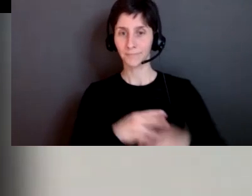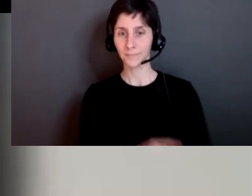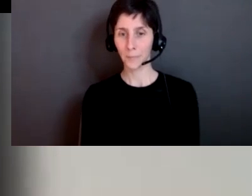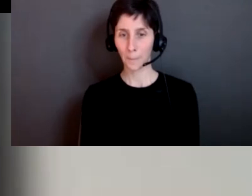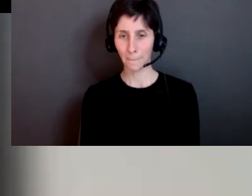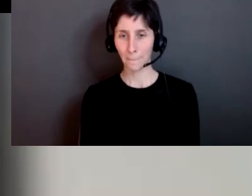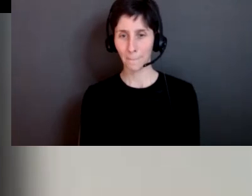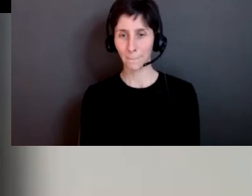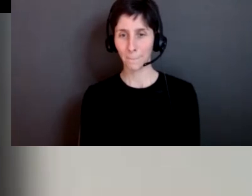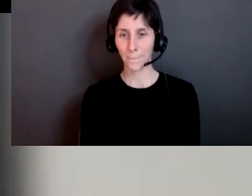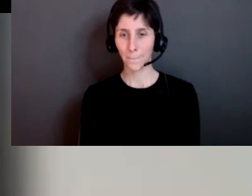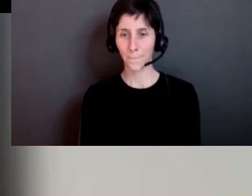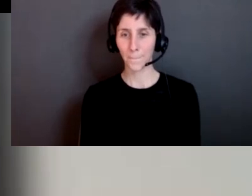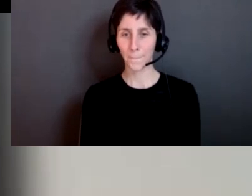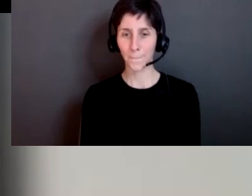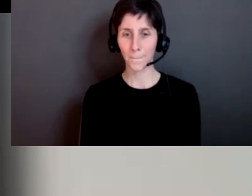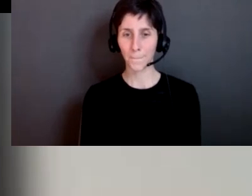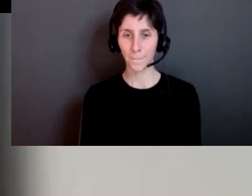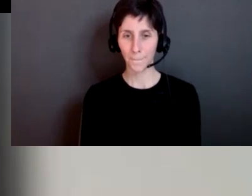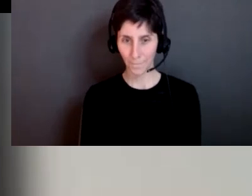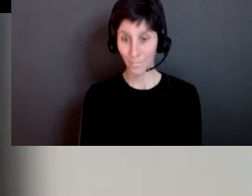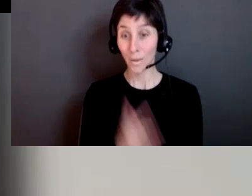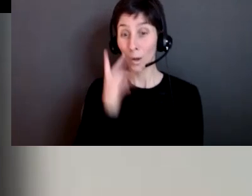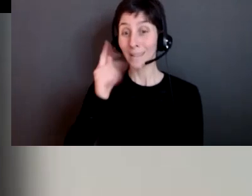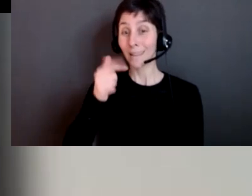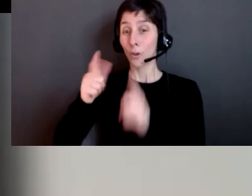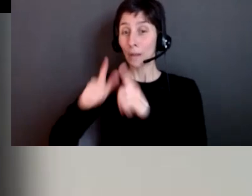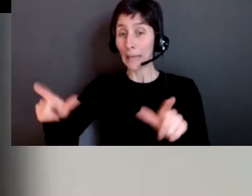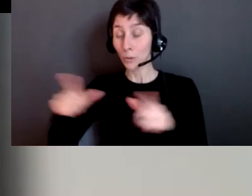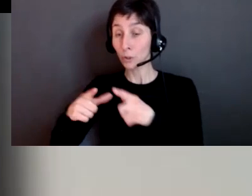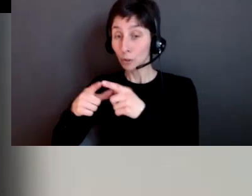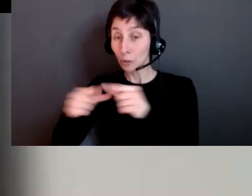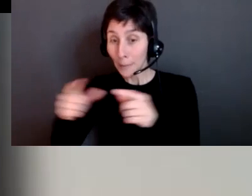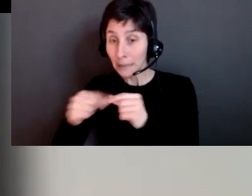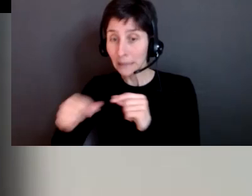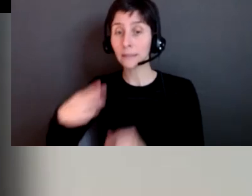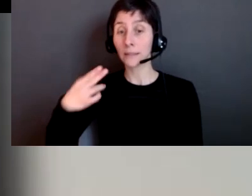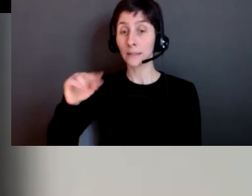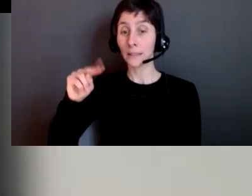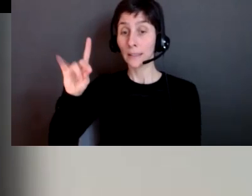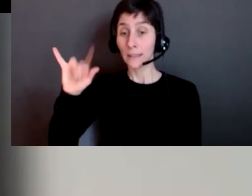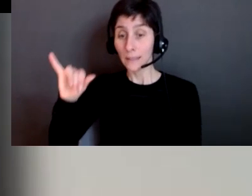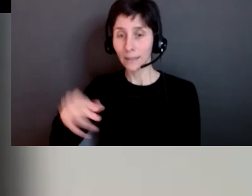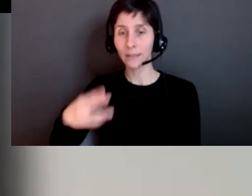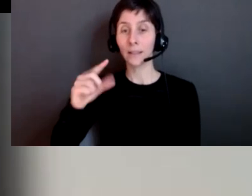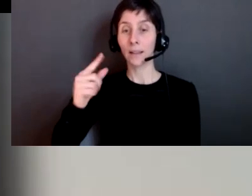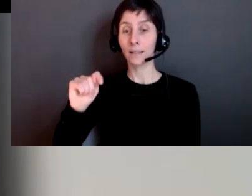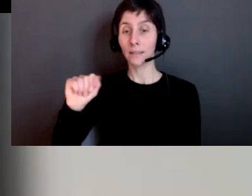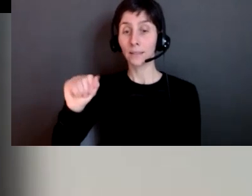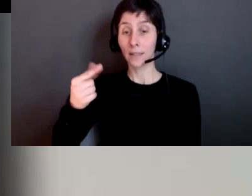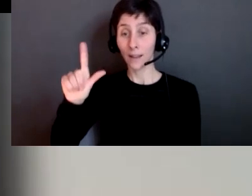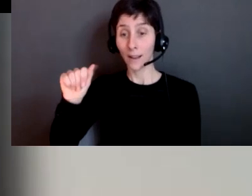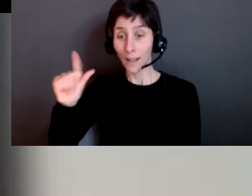why i i haven't seen so so we have japanese hindi tagalog spanish as well